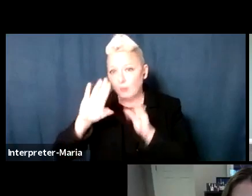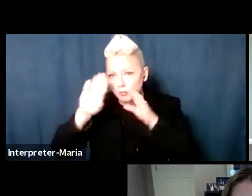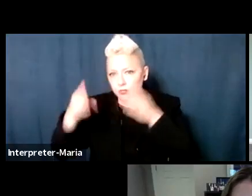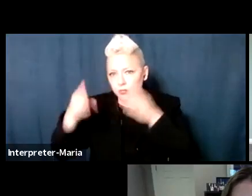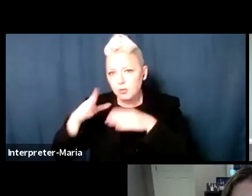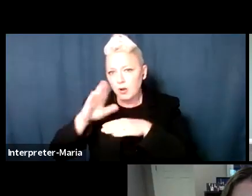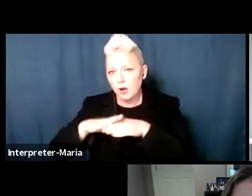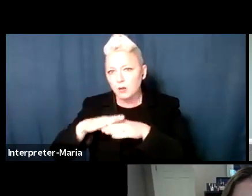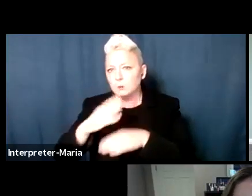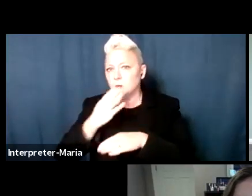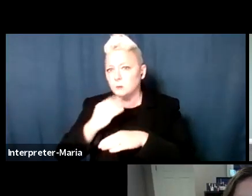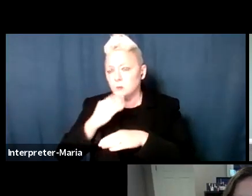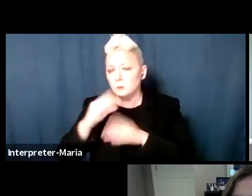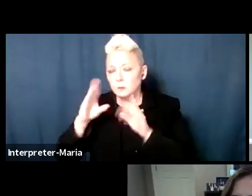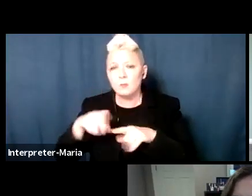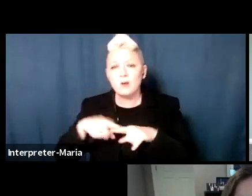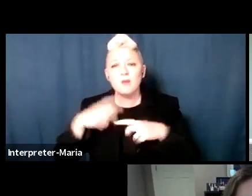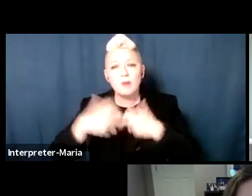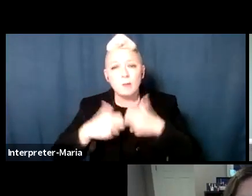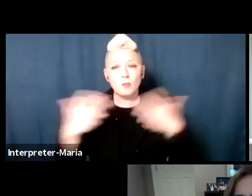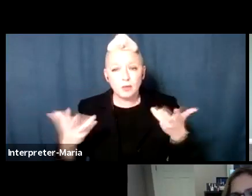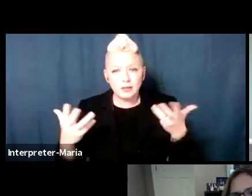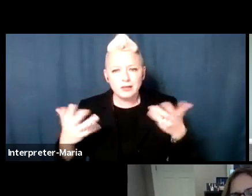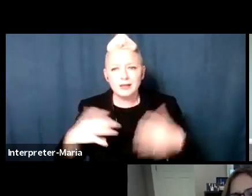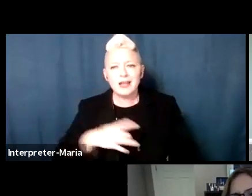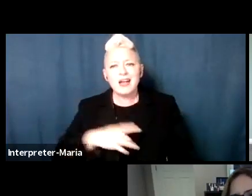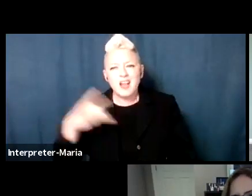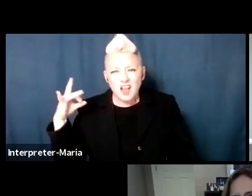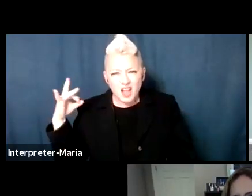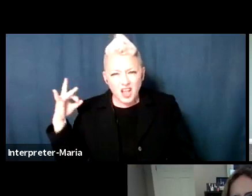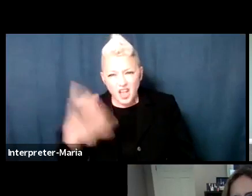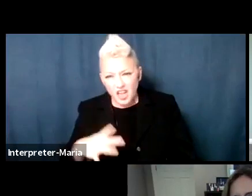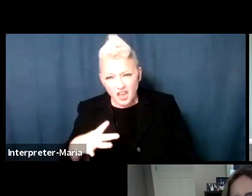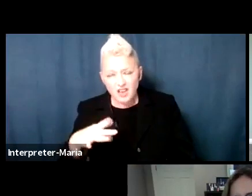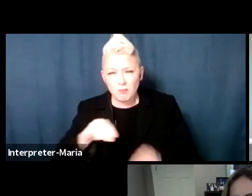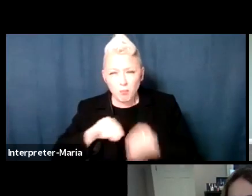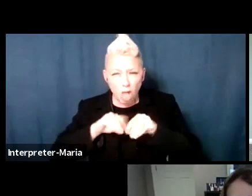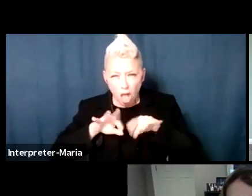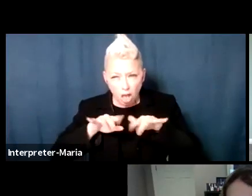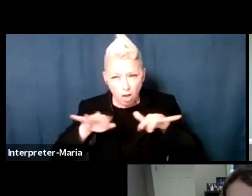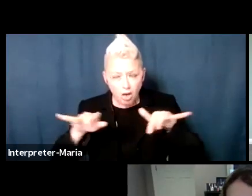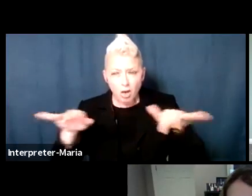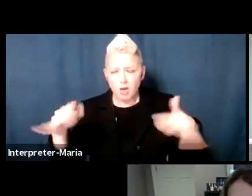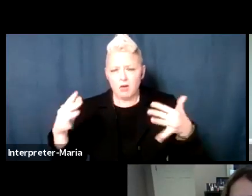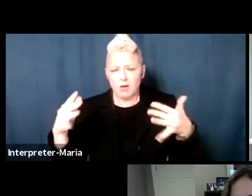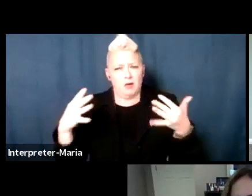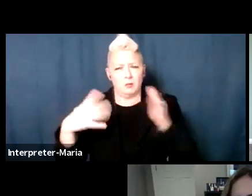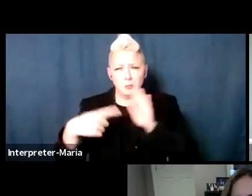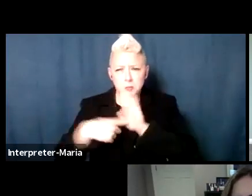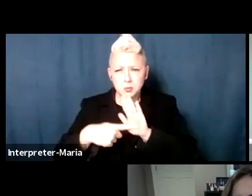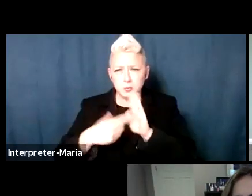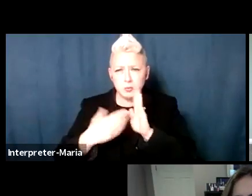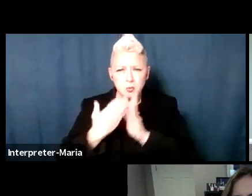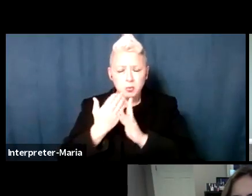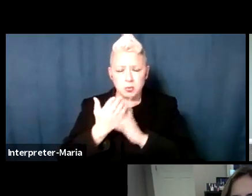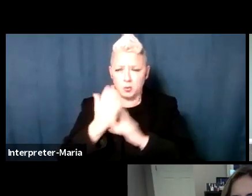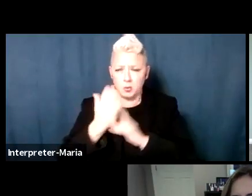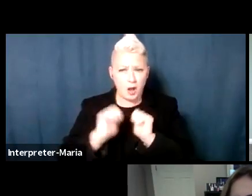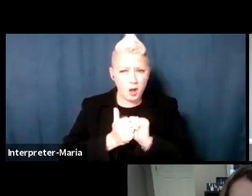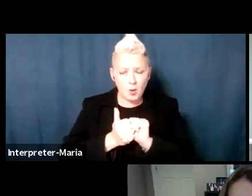It is a problem when hate is so prevalent in our communities and exhibited through acts of